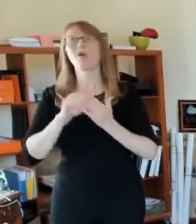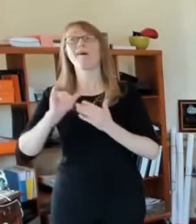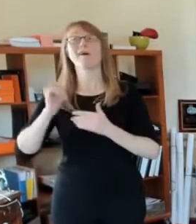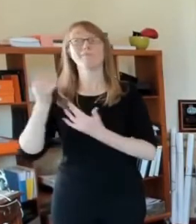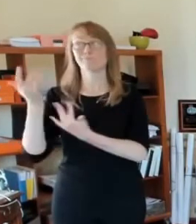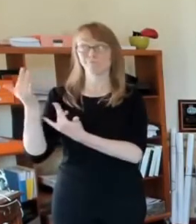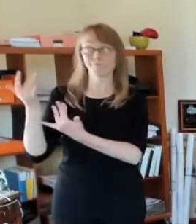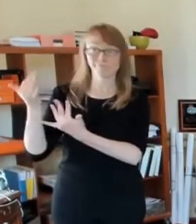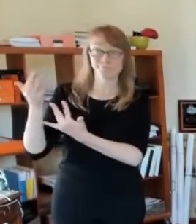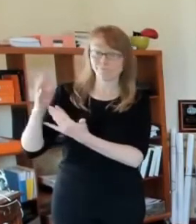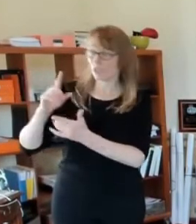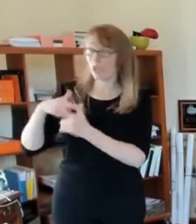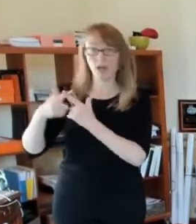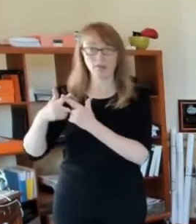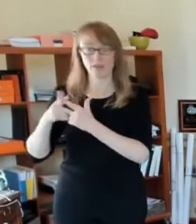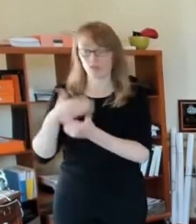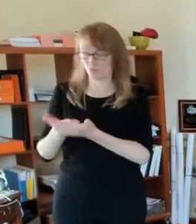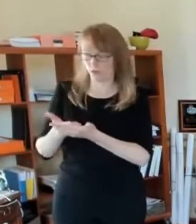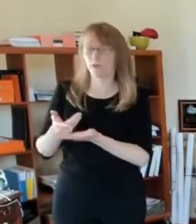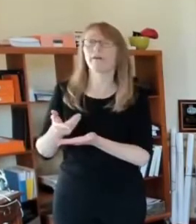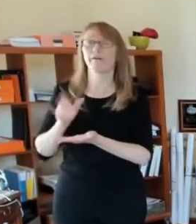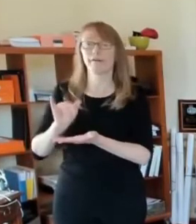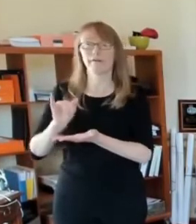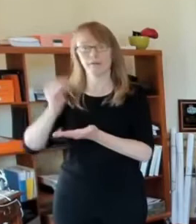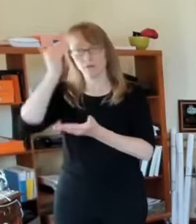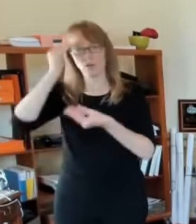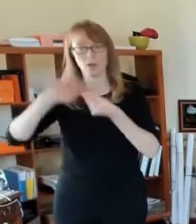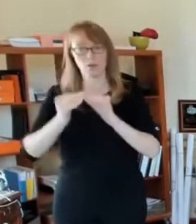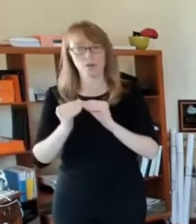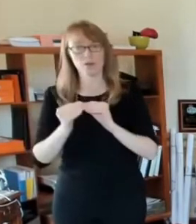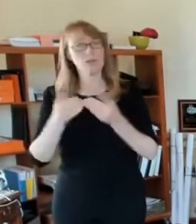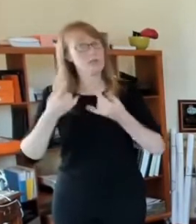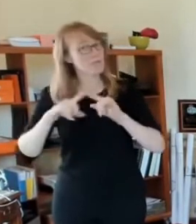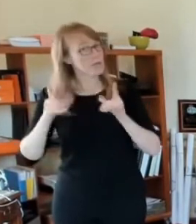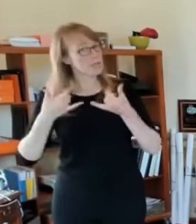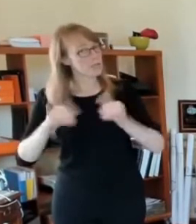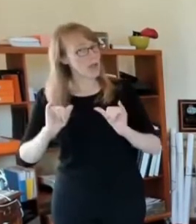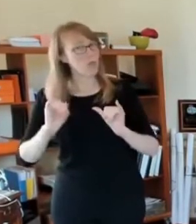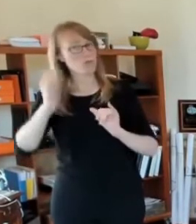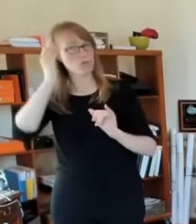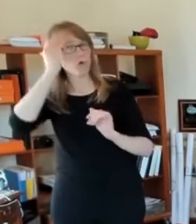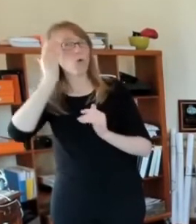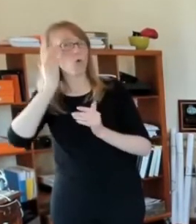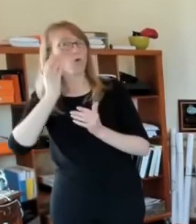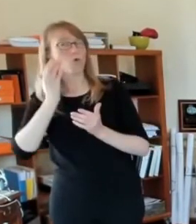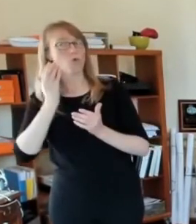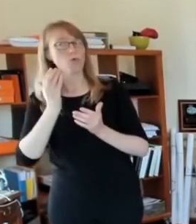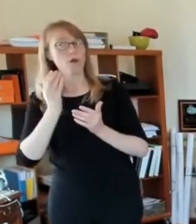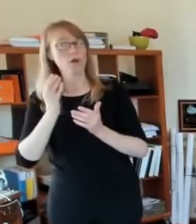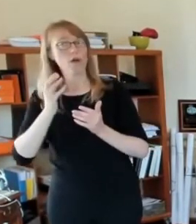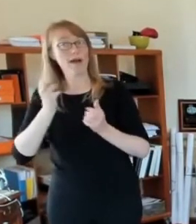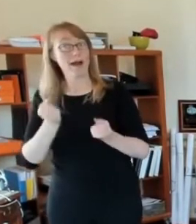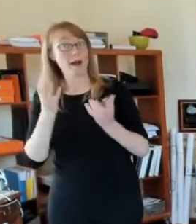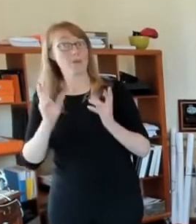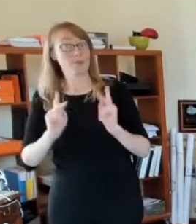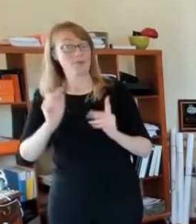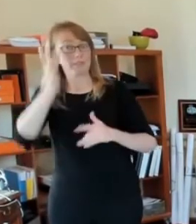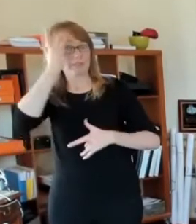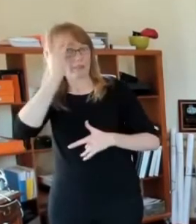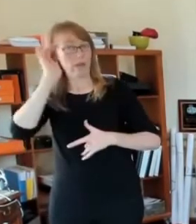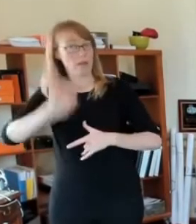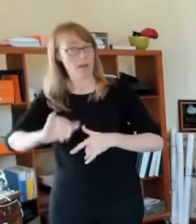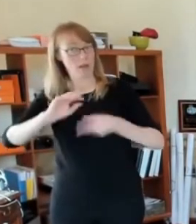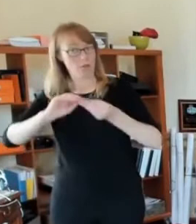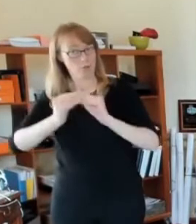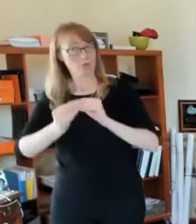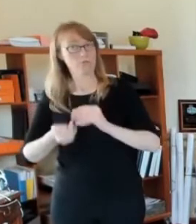there is a real increase in the number of cases. And there's something really interesting that I want to, uh, point